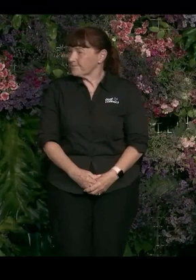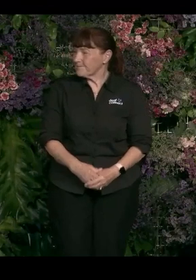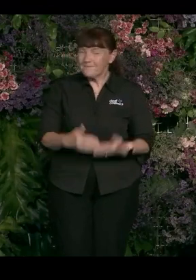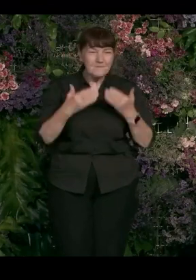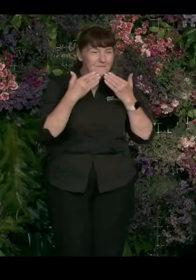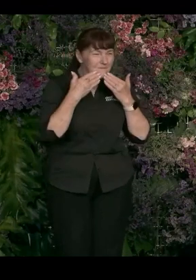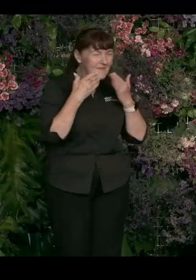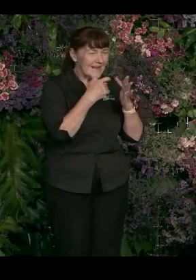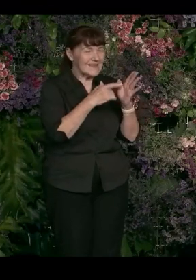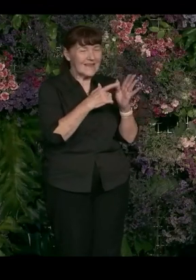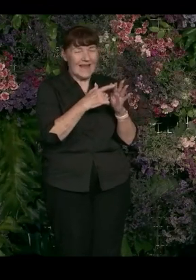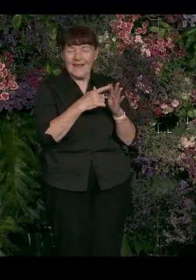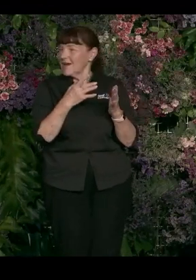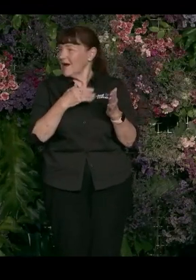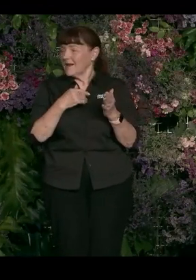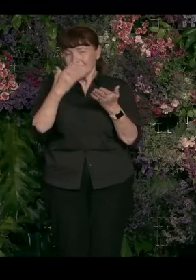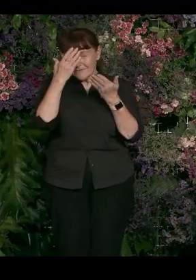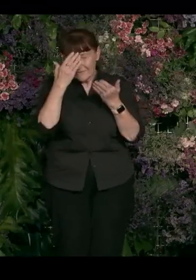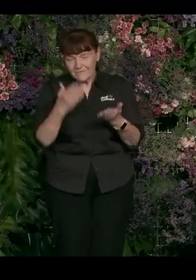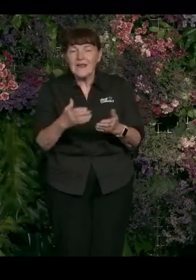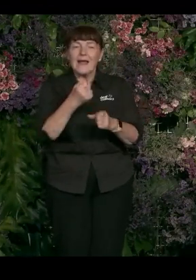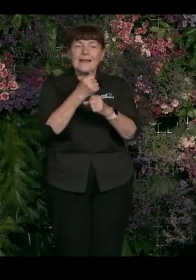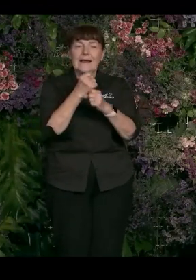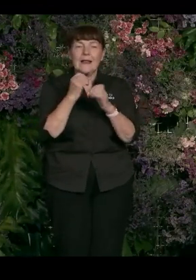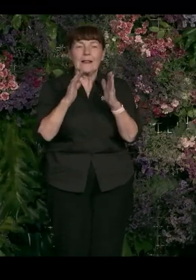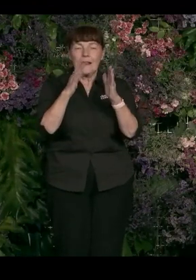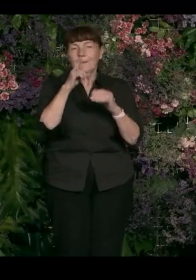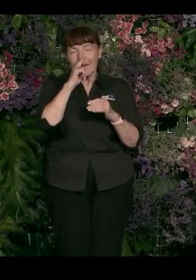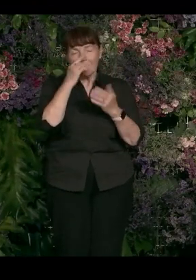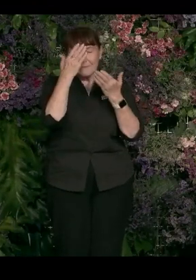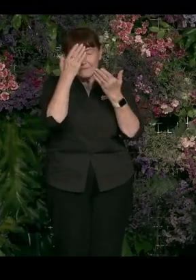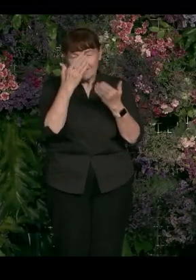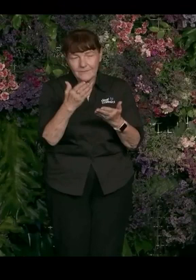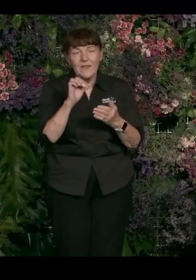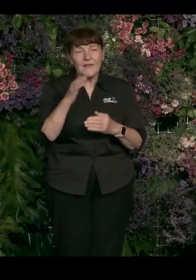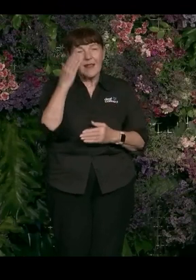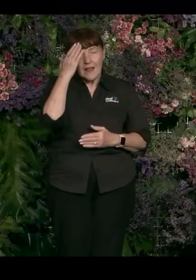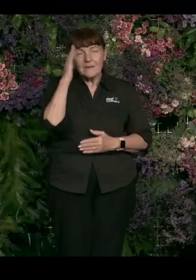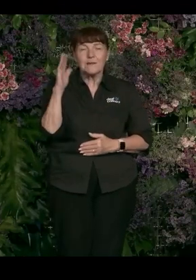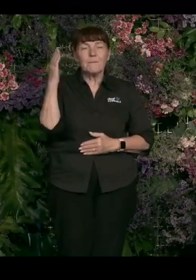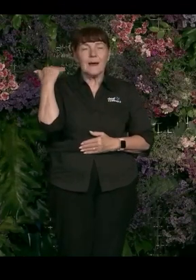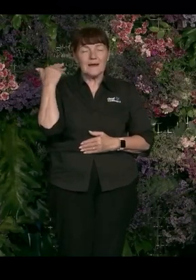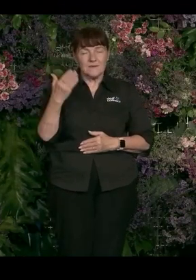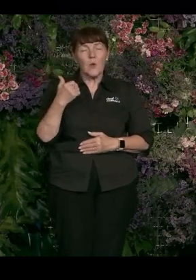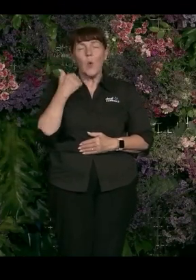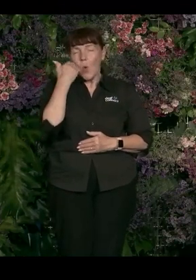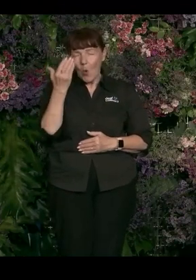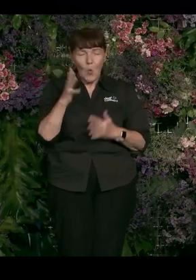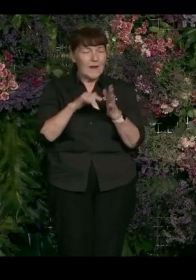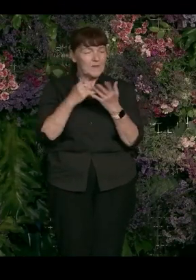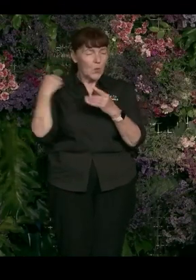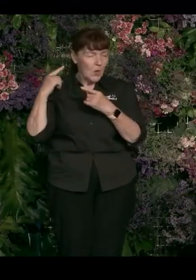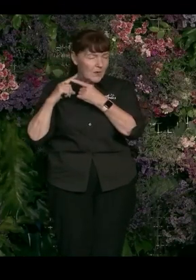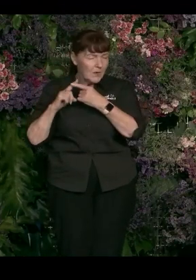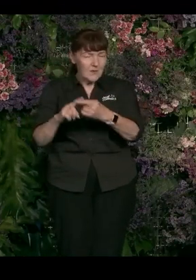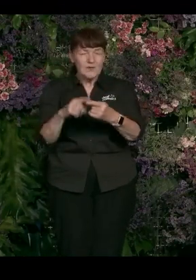Kate. And I just want to acknowledge the Gadigal people as well and pay my respects to Elders past and present. Always was and always will be. And the